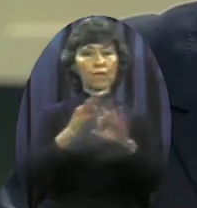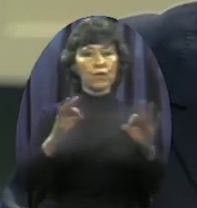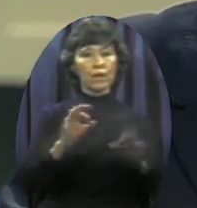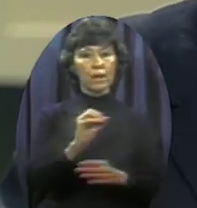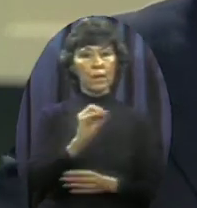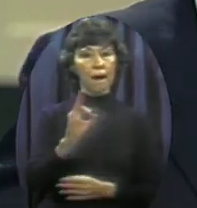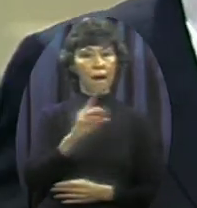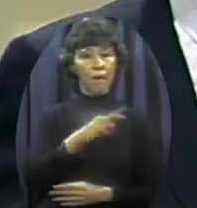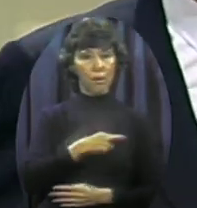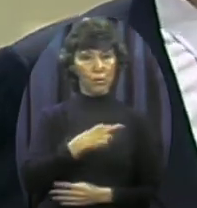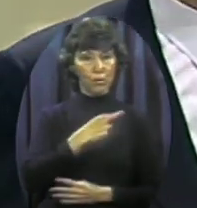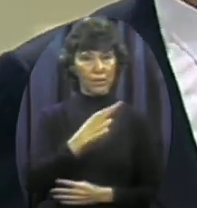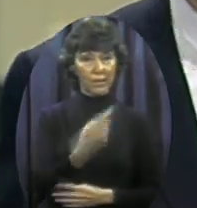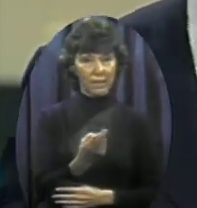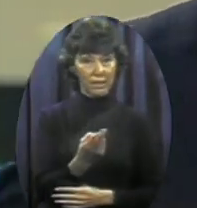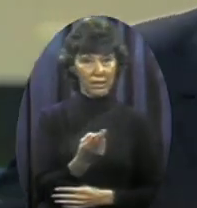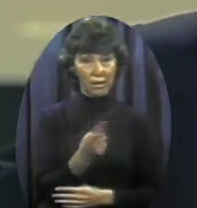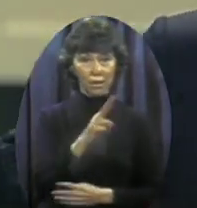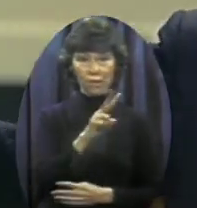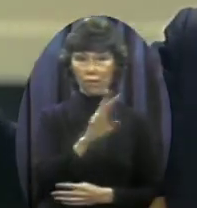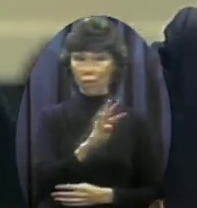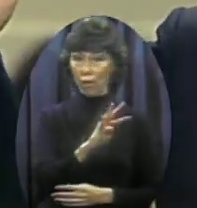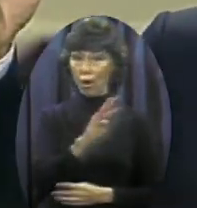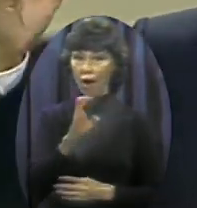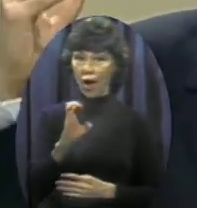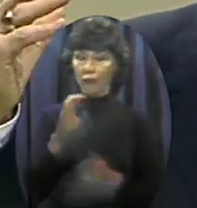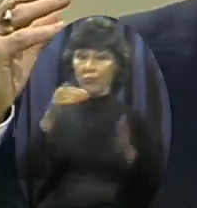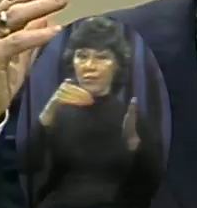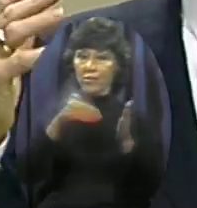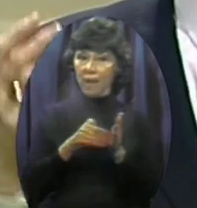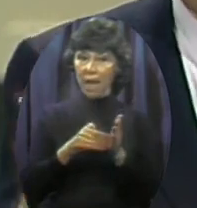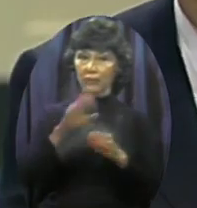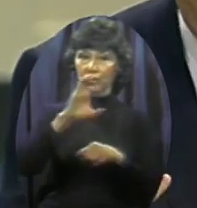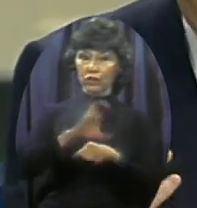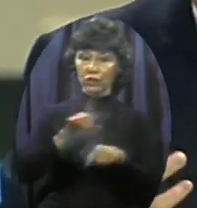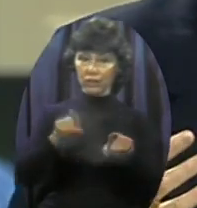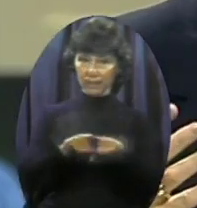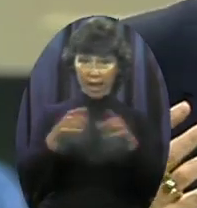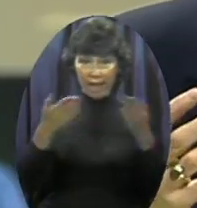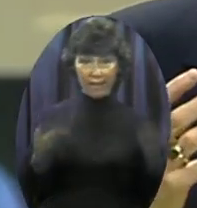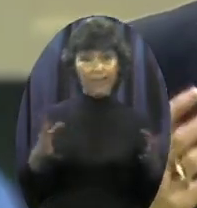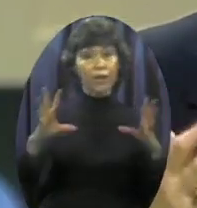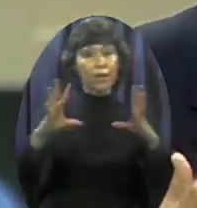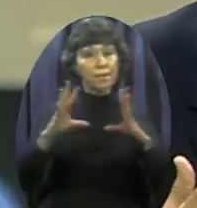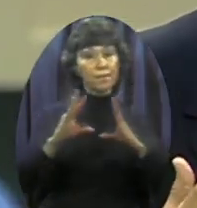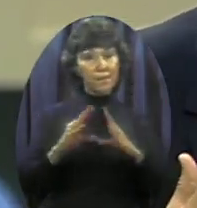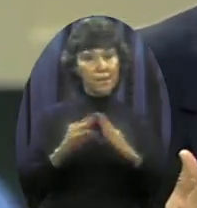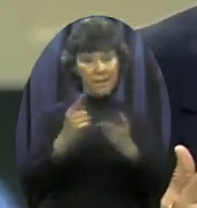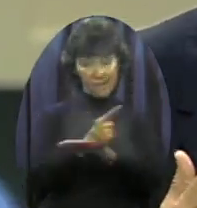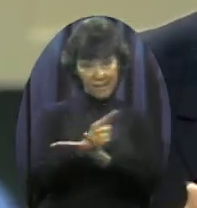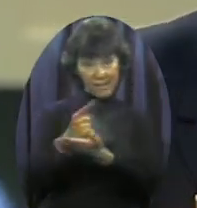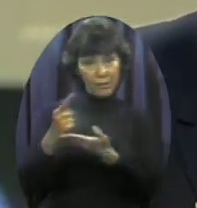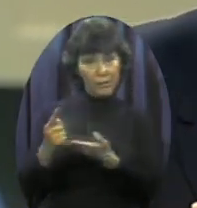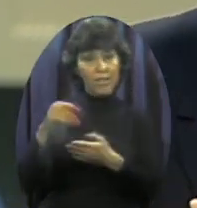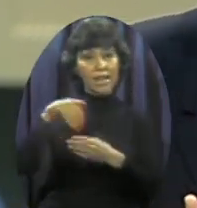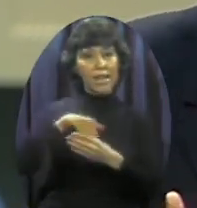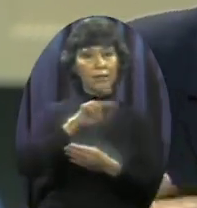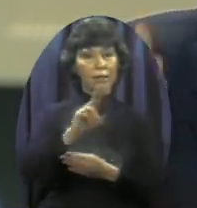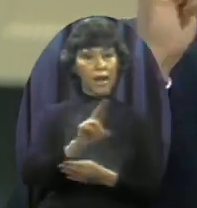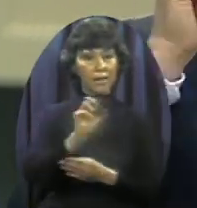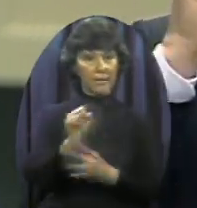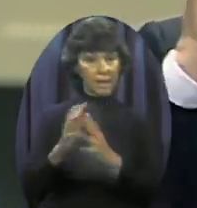400,000 congregations like this one are meeting this week In the United States of America